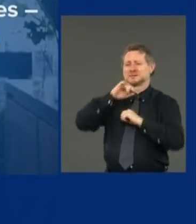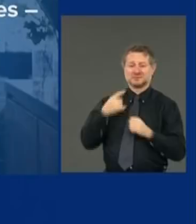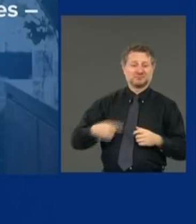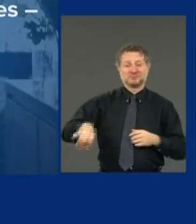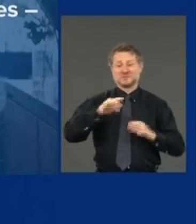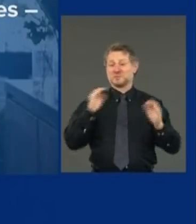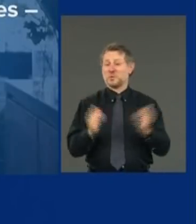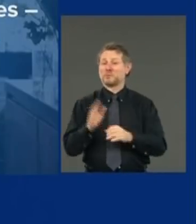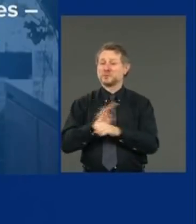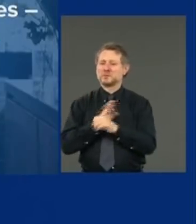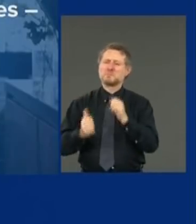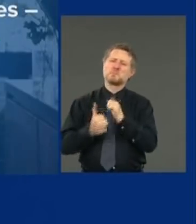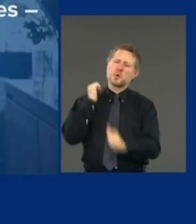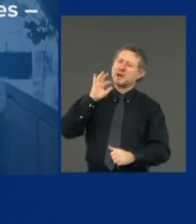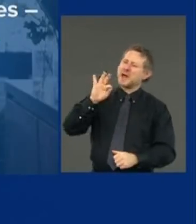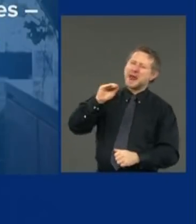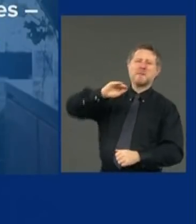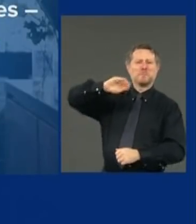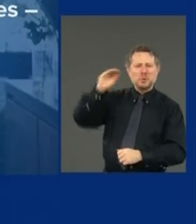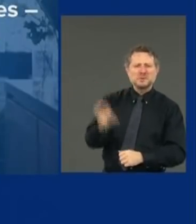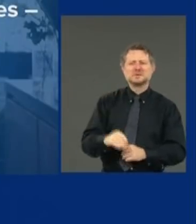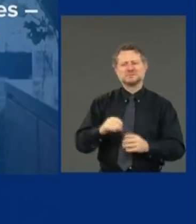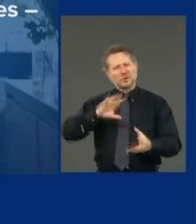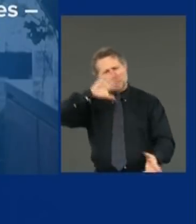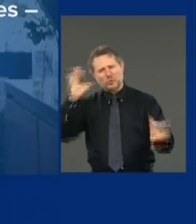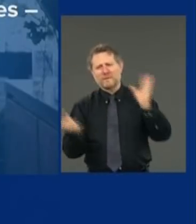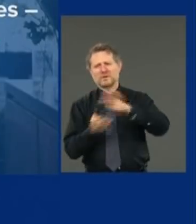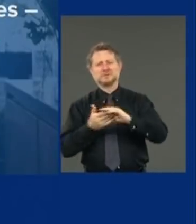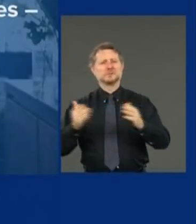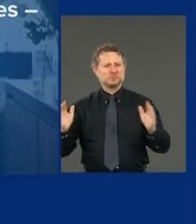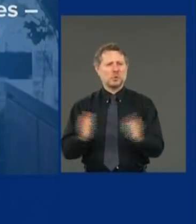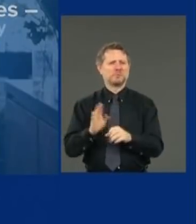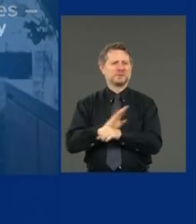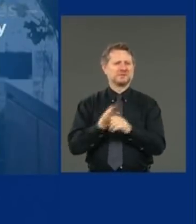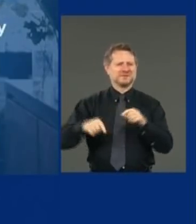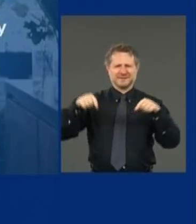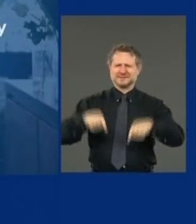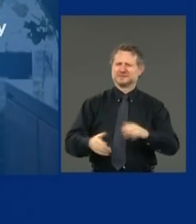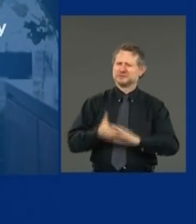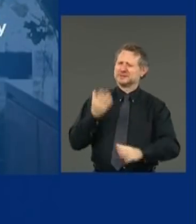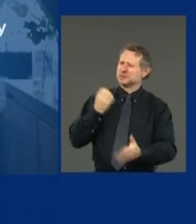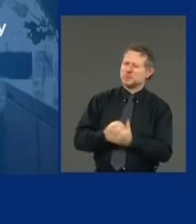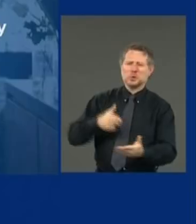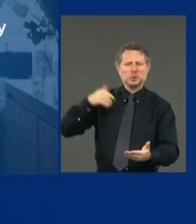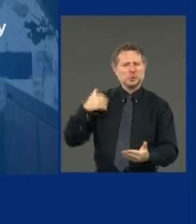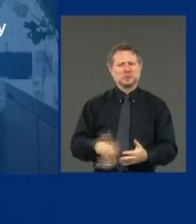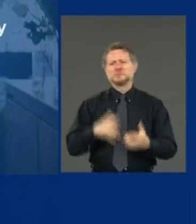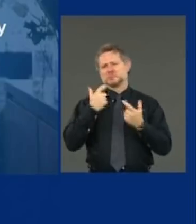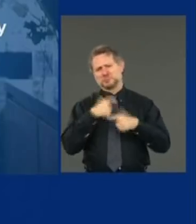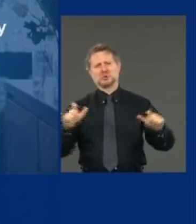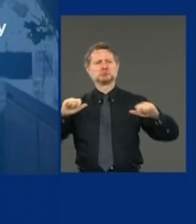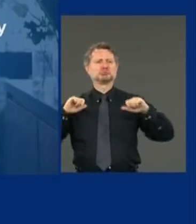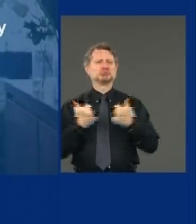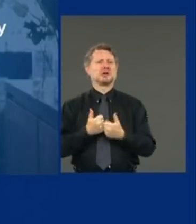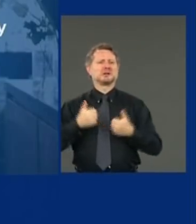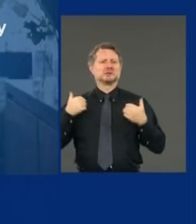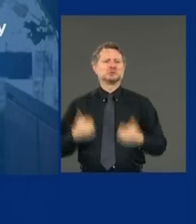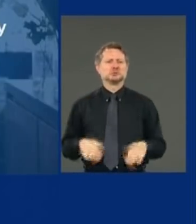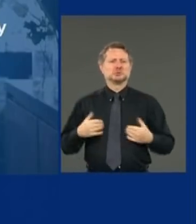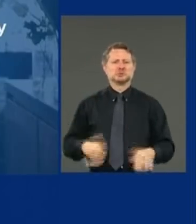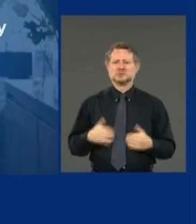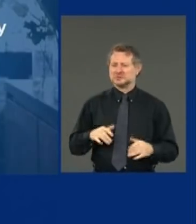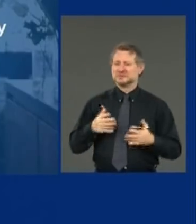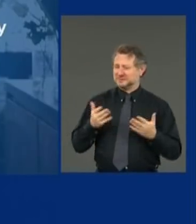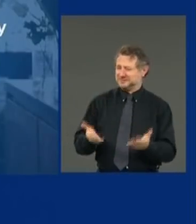of New York's businesses. And they're facing the toughest challenges. The economic